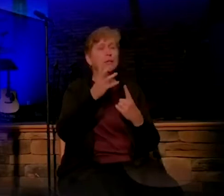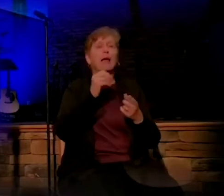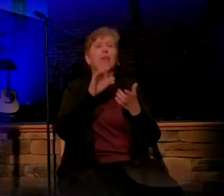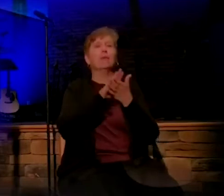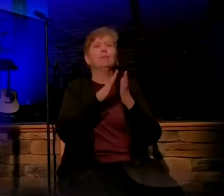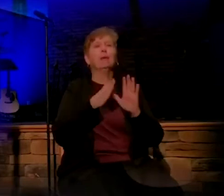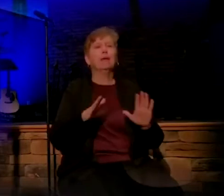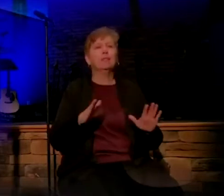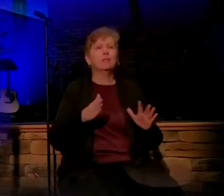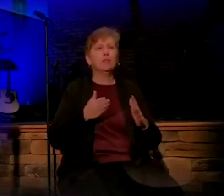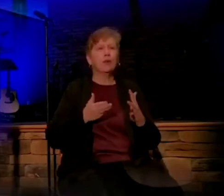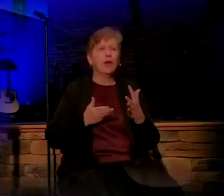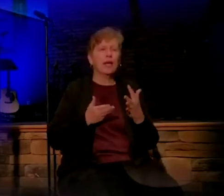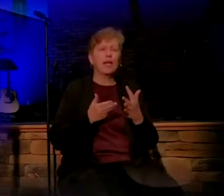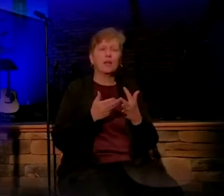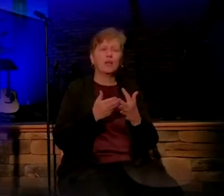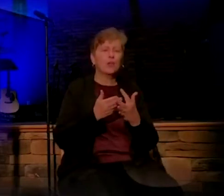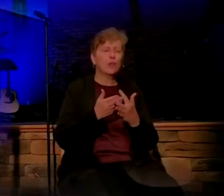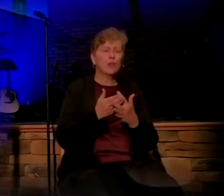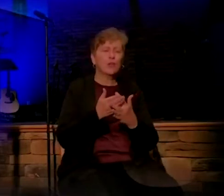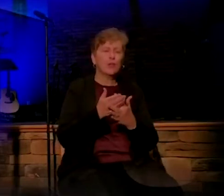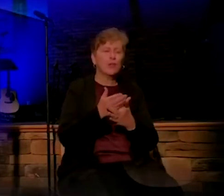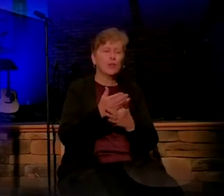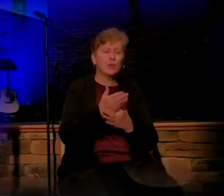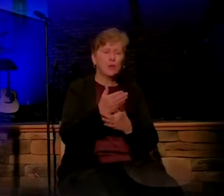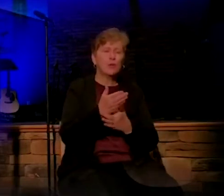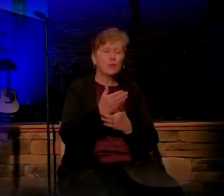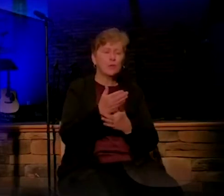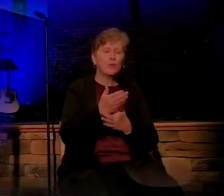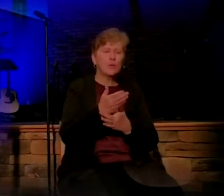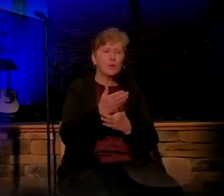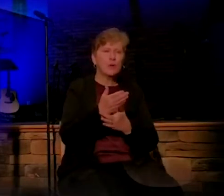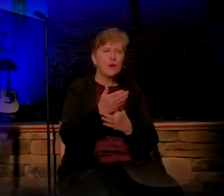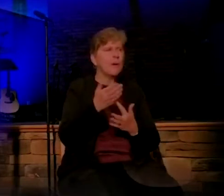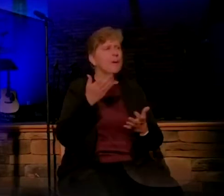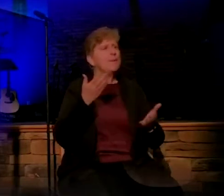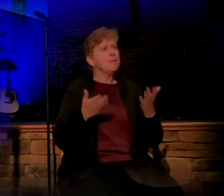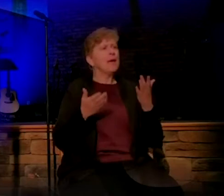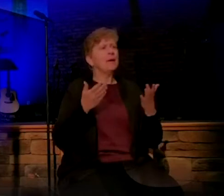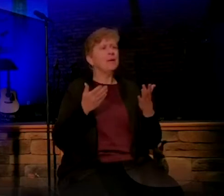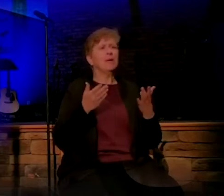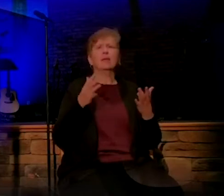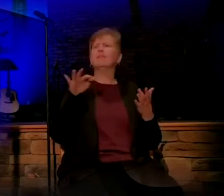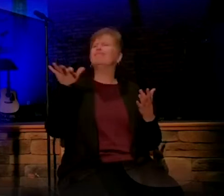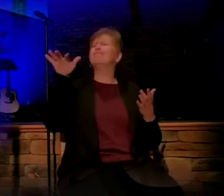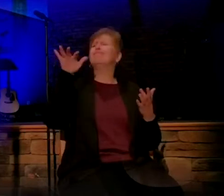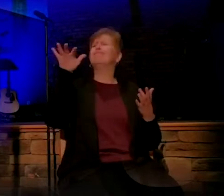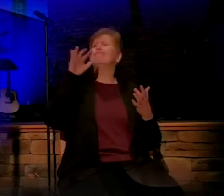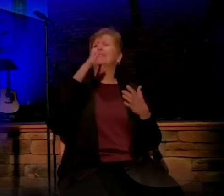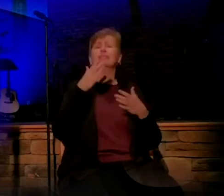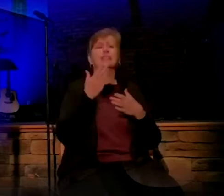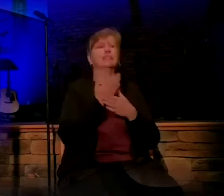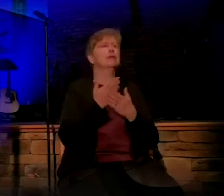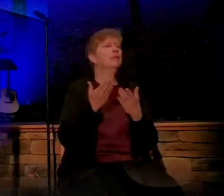way through it. You see, there may be a disturbance out there right now.